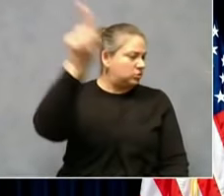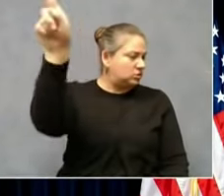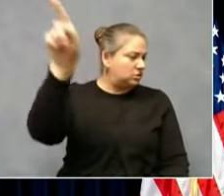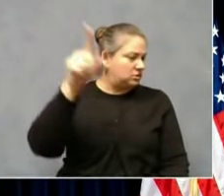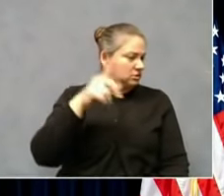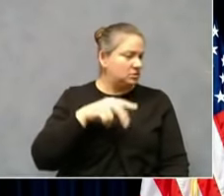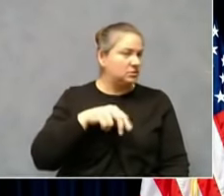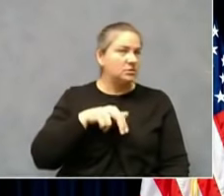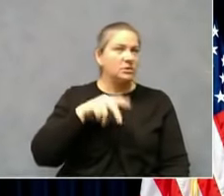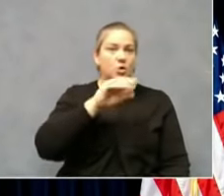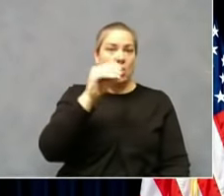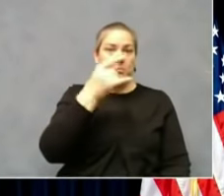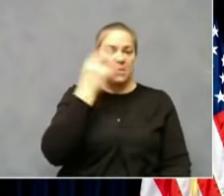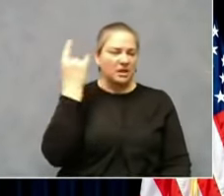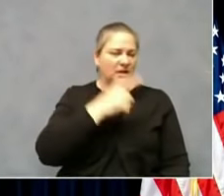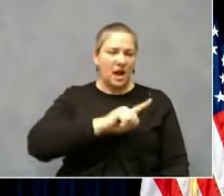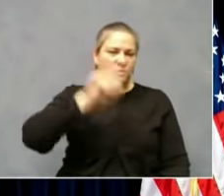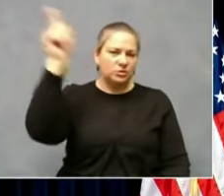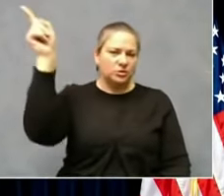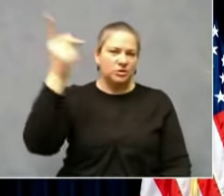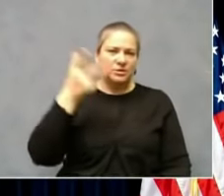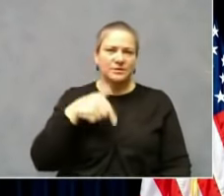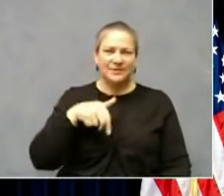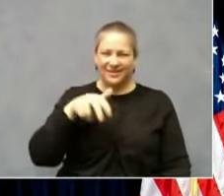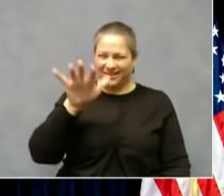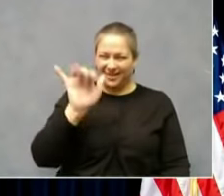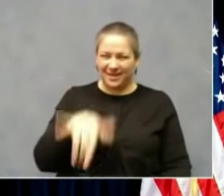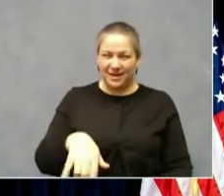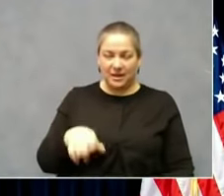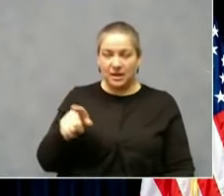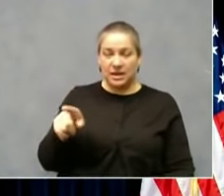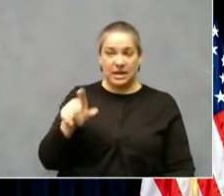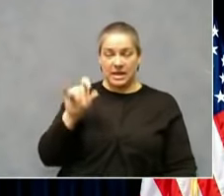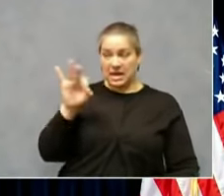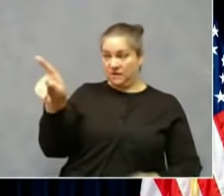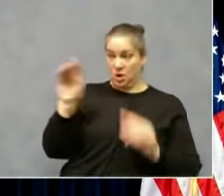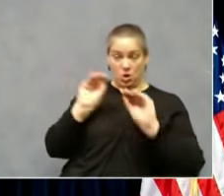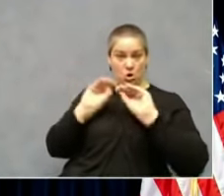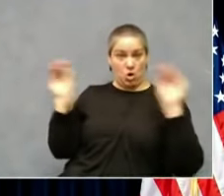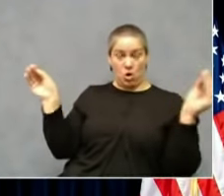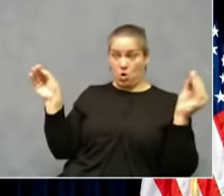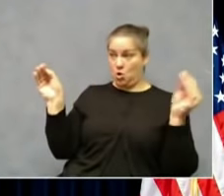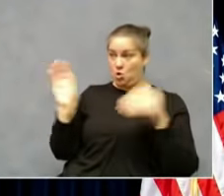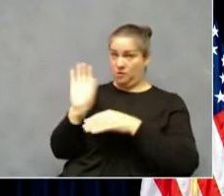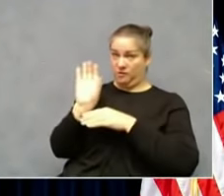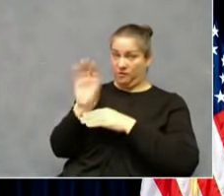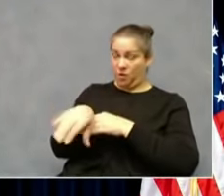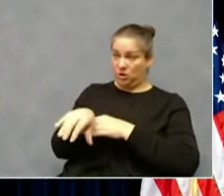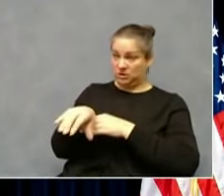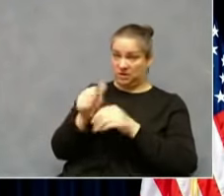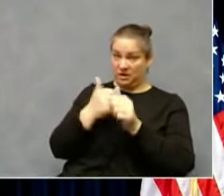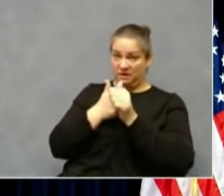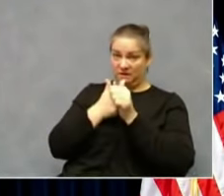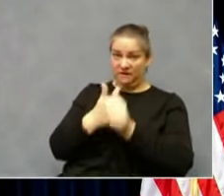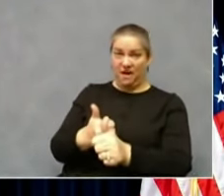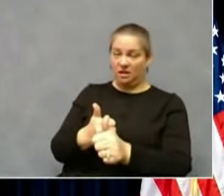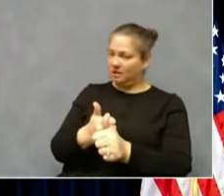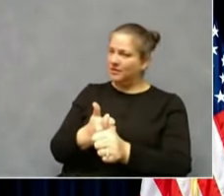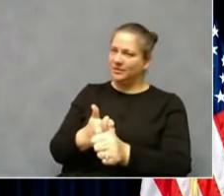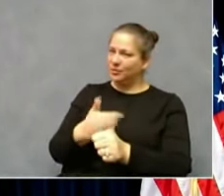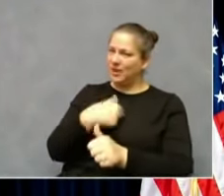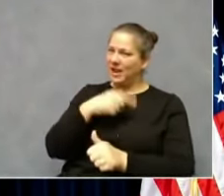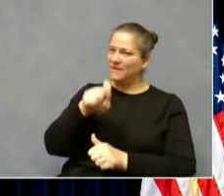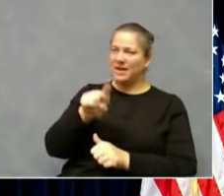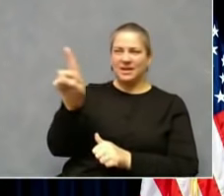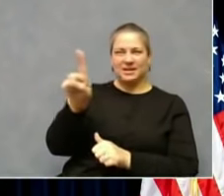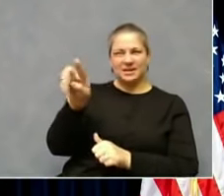at these events. If at any time the enforcement is not there, then that's something that we have to look at. But I believe what we've